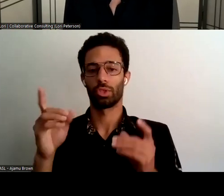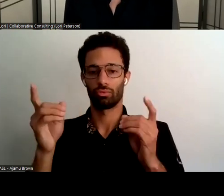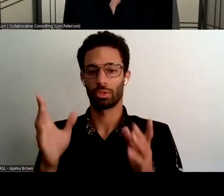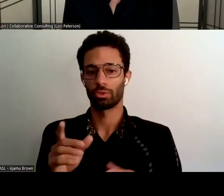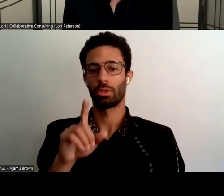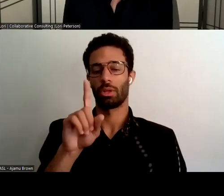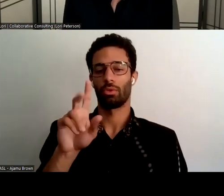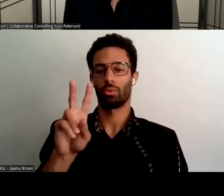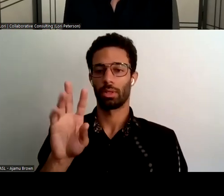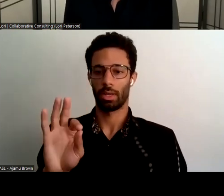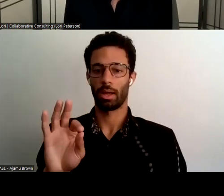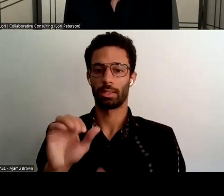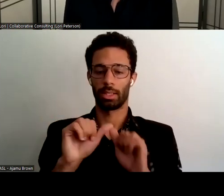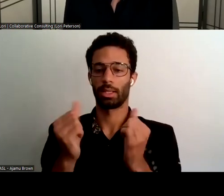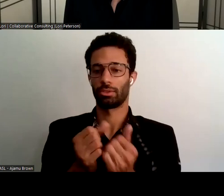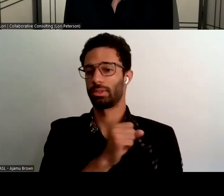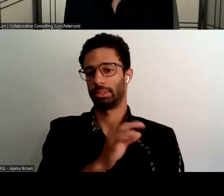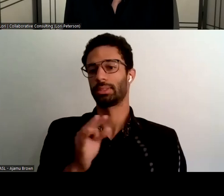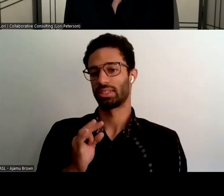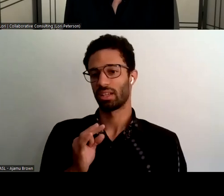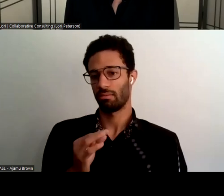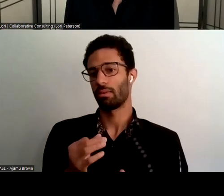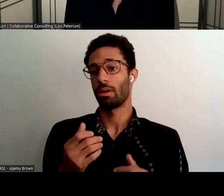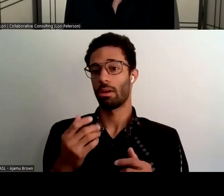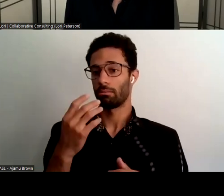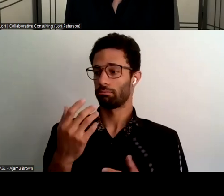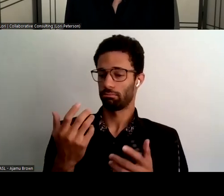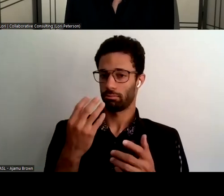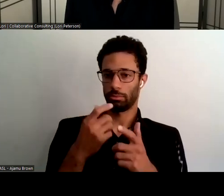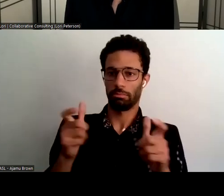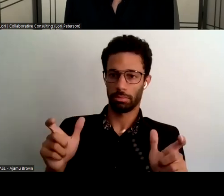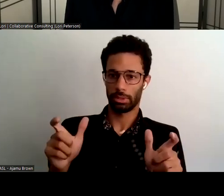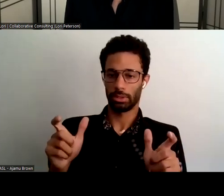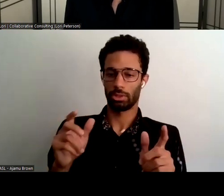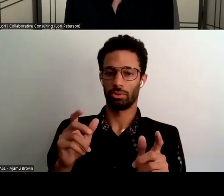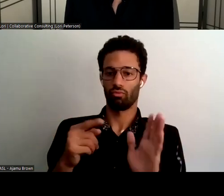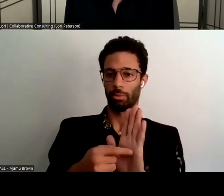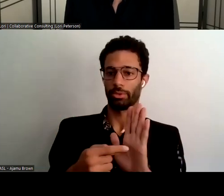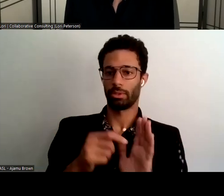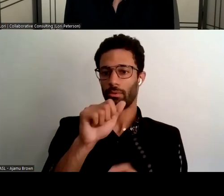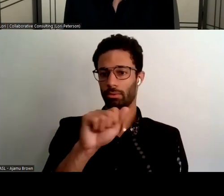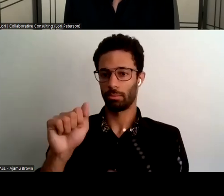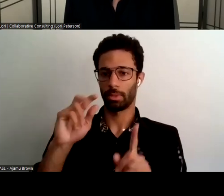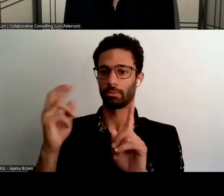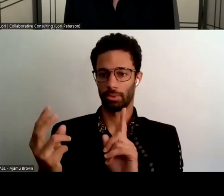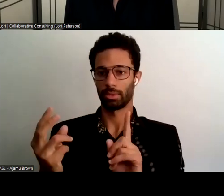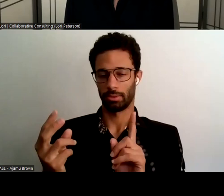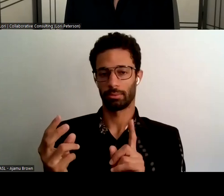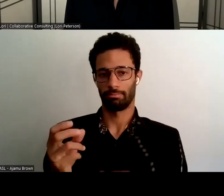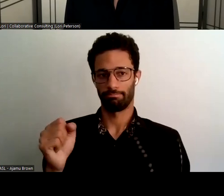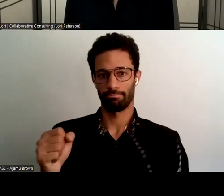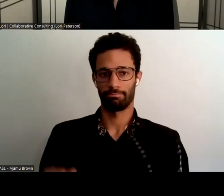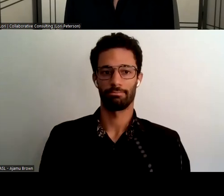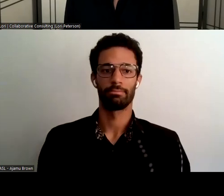staff members it it's a decent representation of a triple a perspective for sure next slide